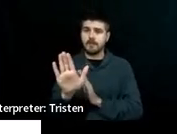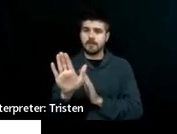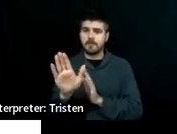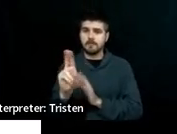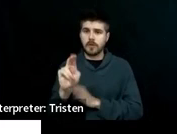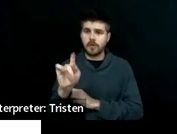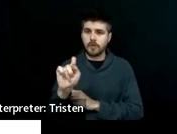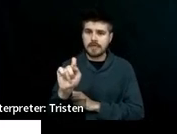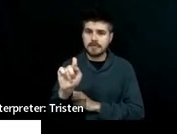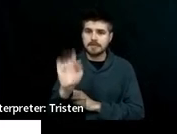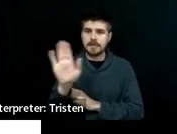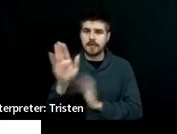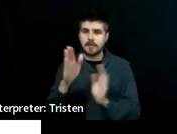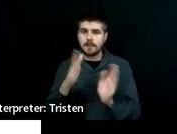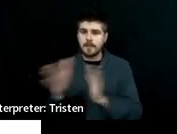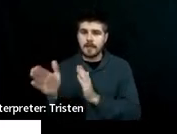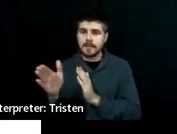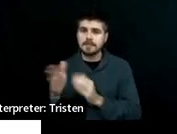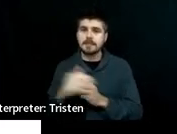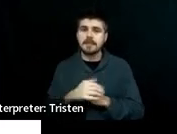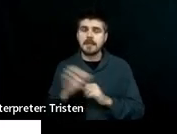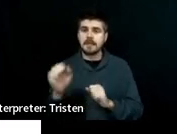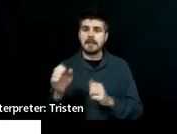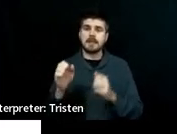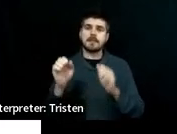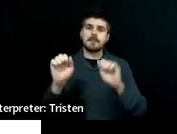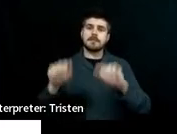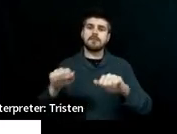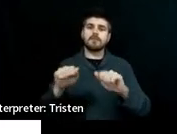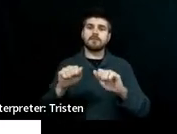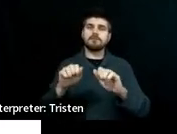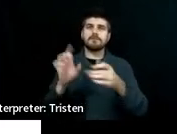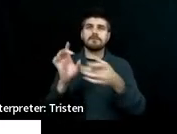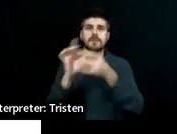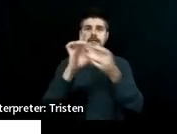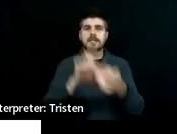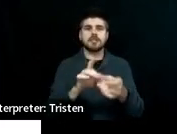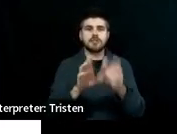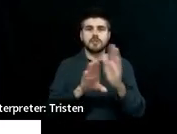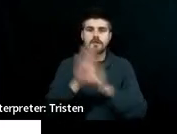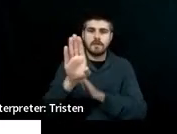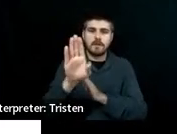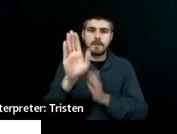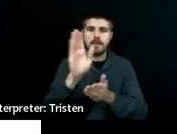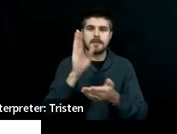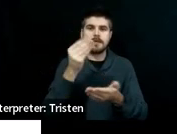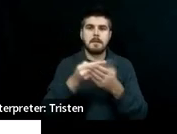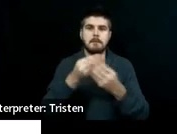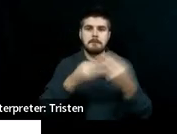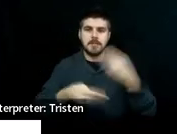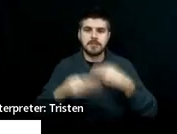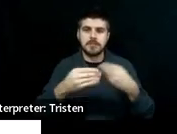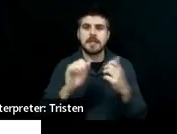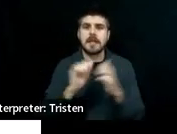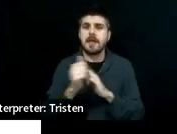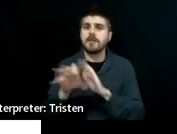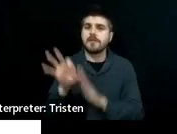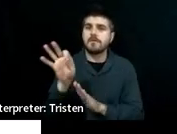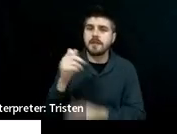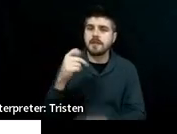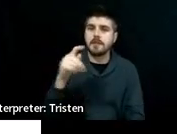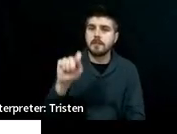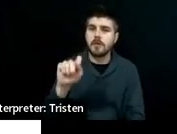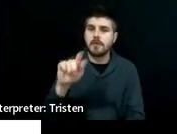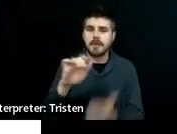that could speak to developing your budget, how to find an apartment, how to plan your